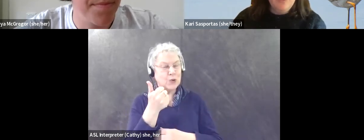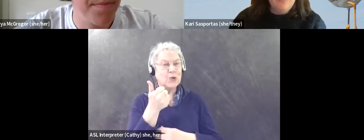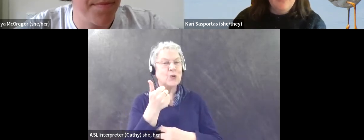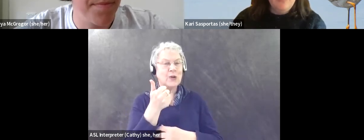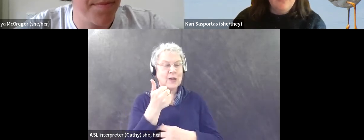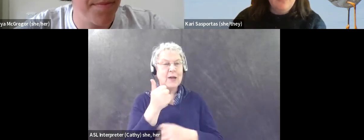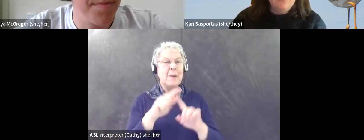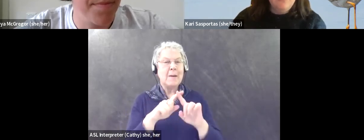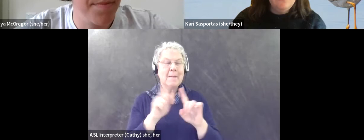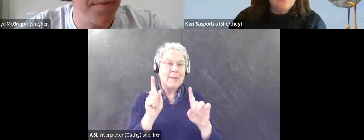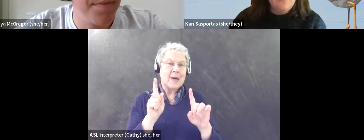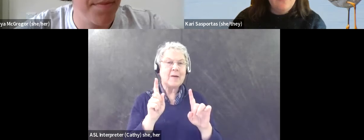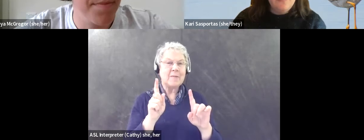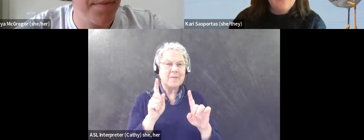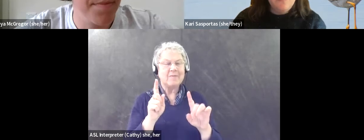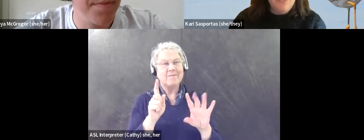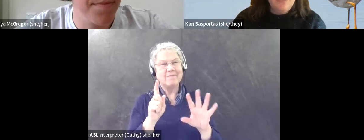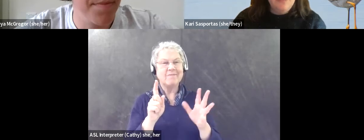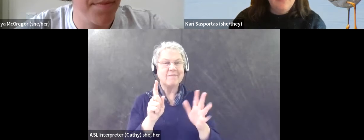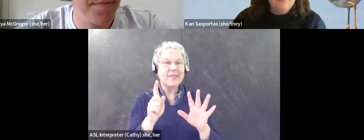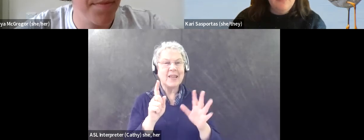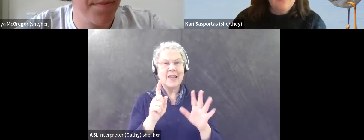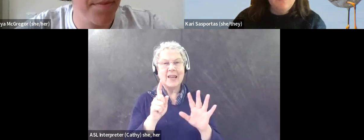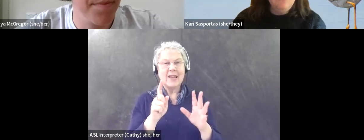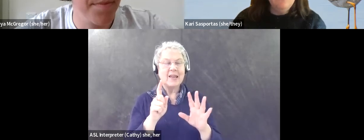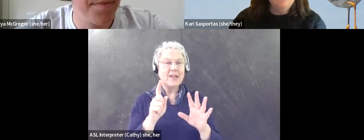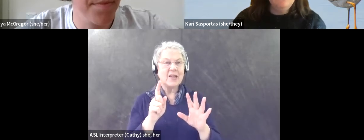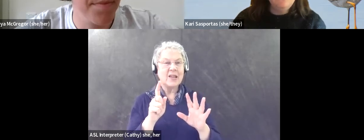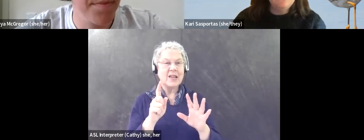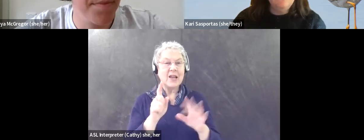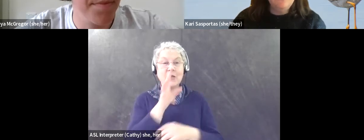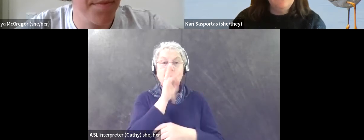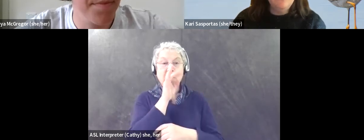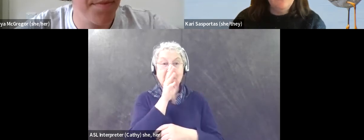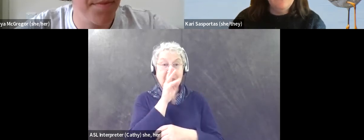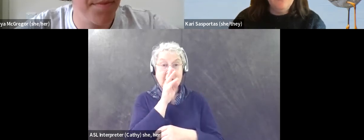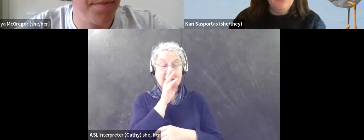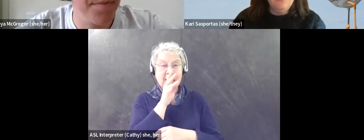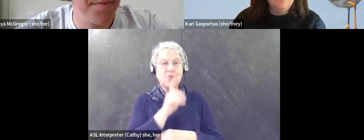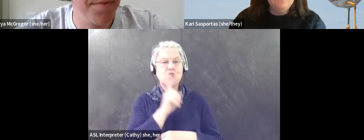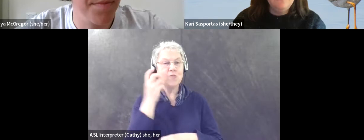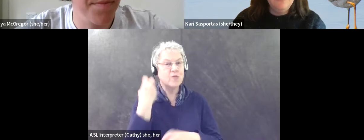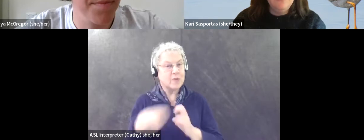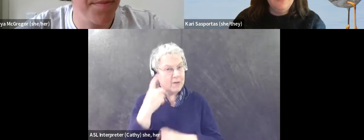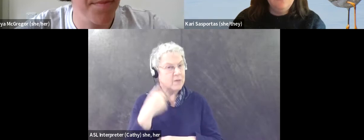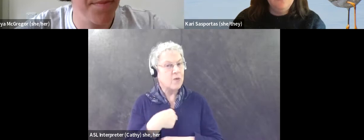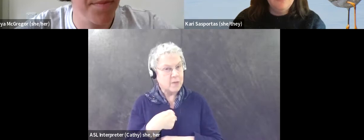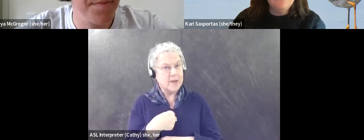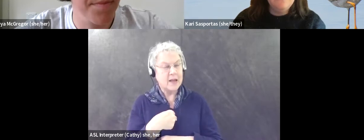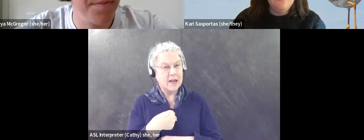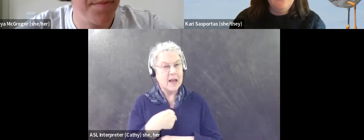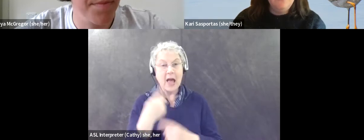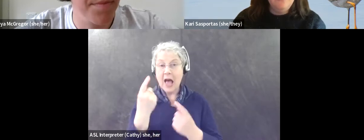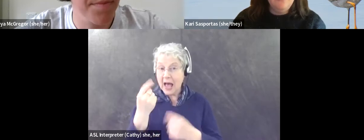But in terms of speaking, speaking verbally is actually very difficult for me. And it's something that I do